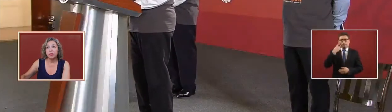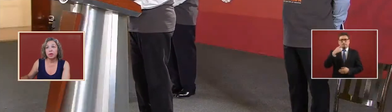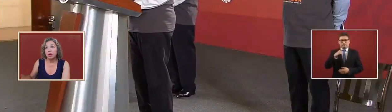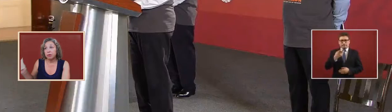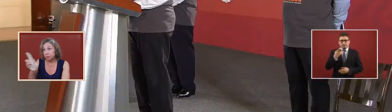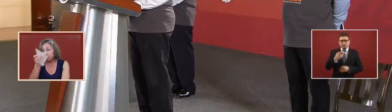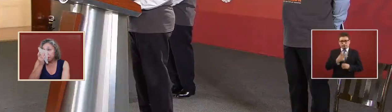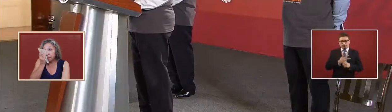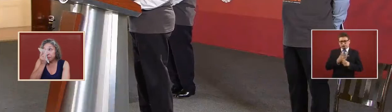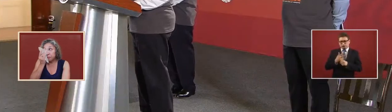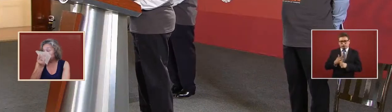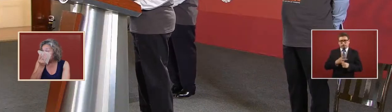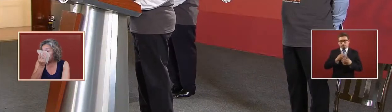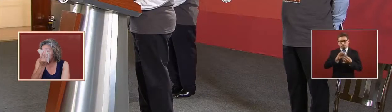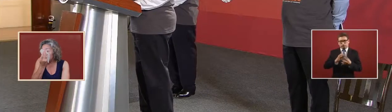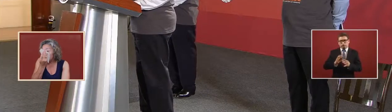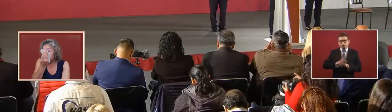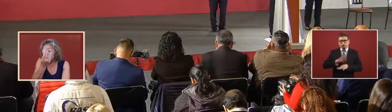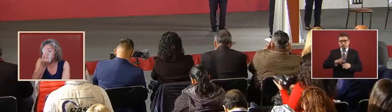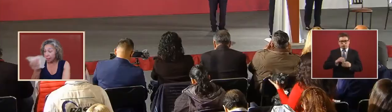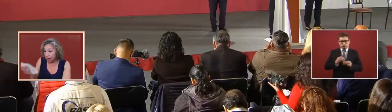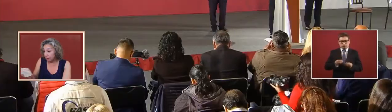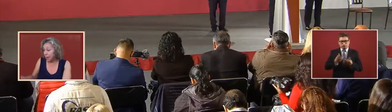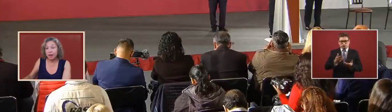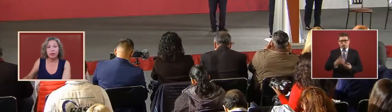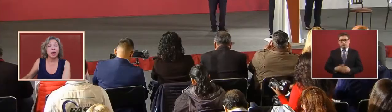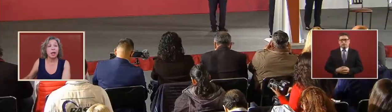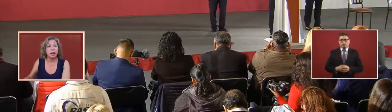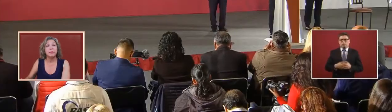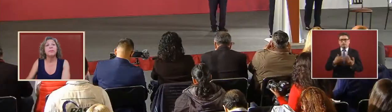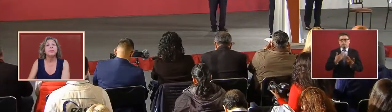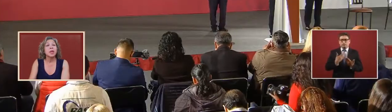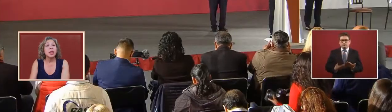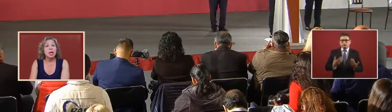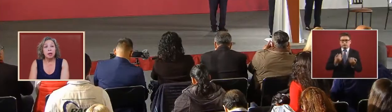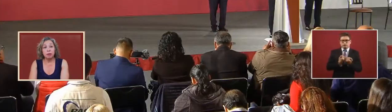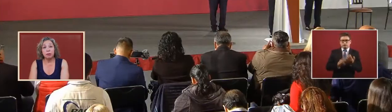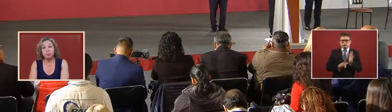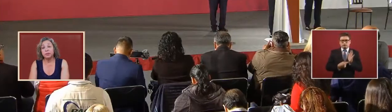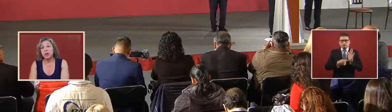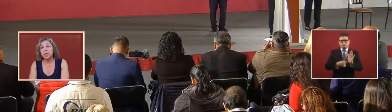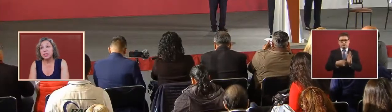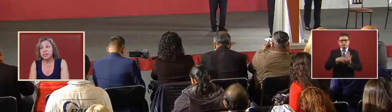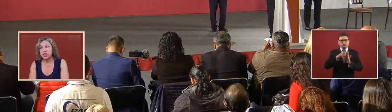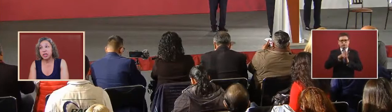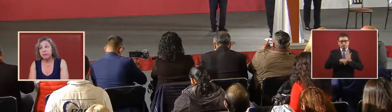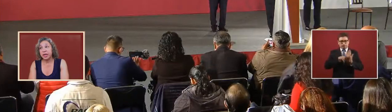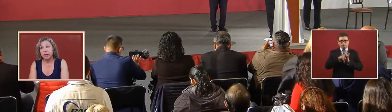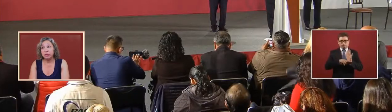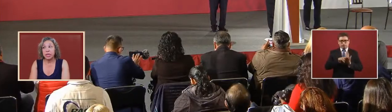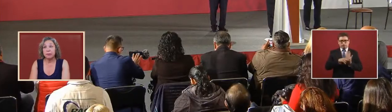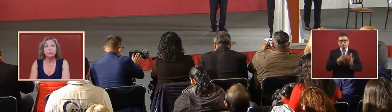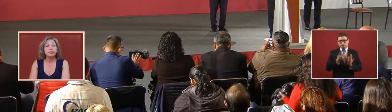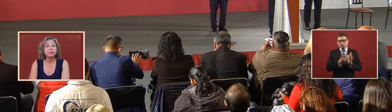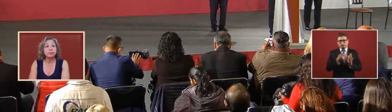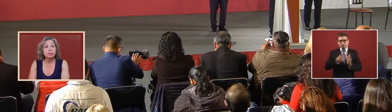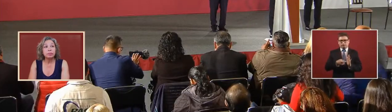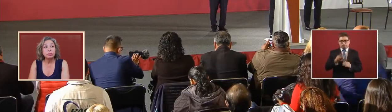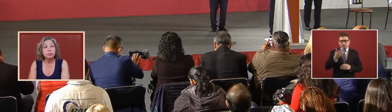to make this matter a realization of accounting